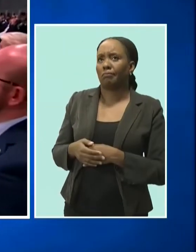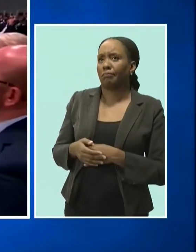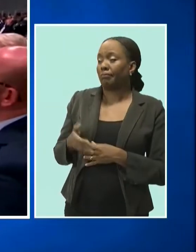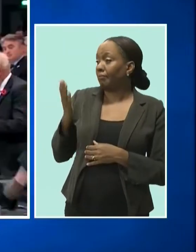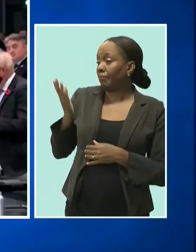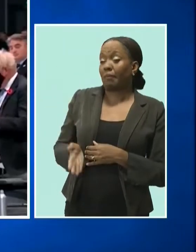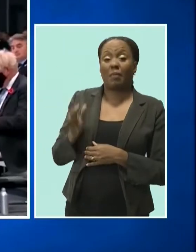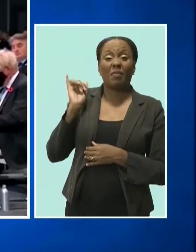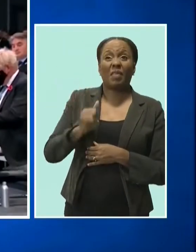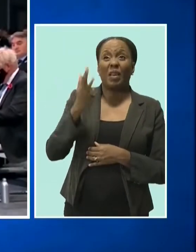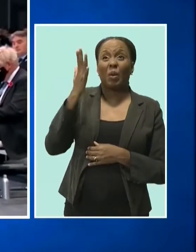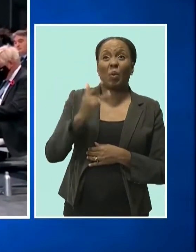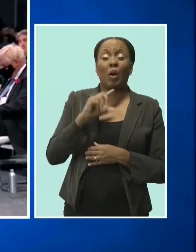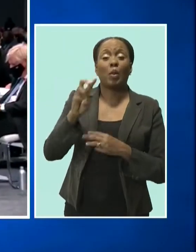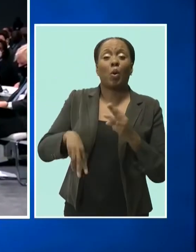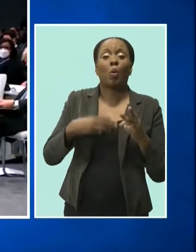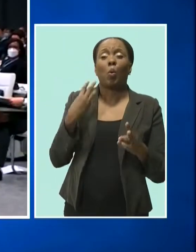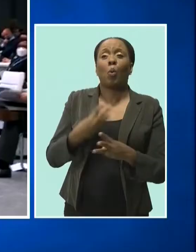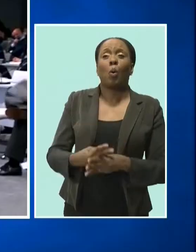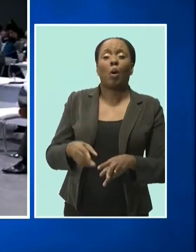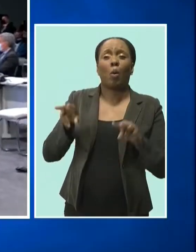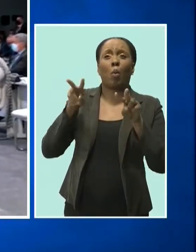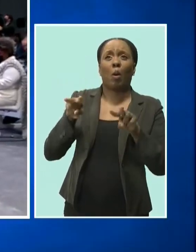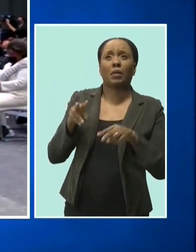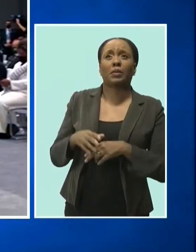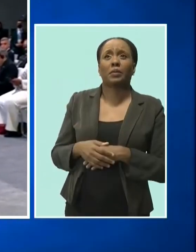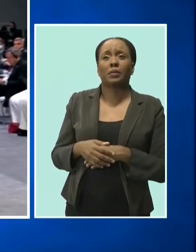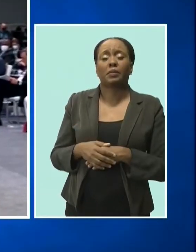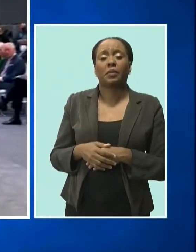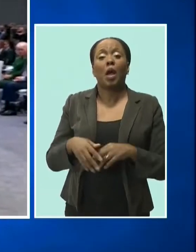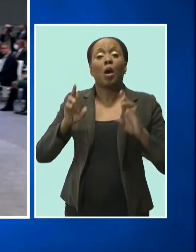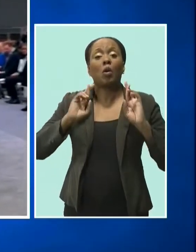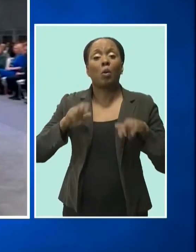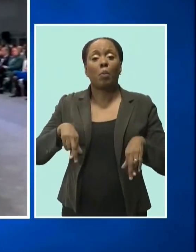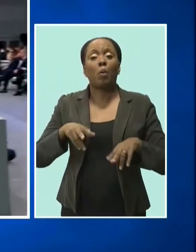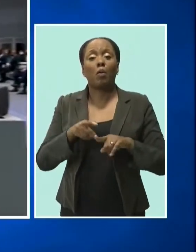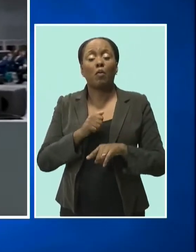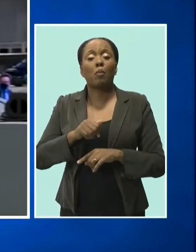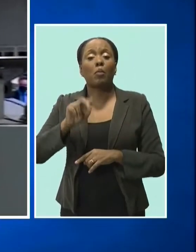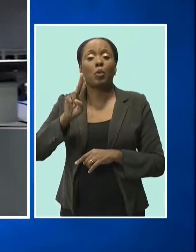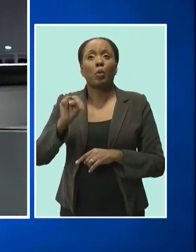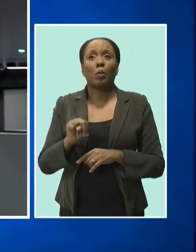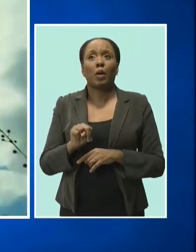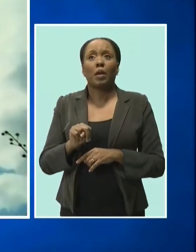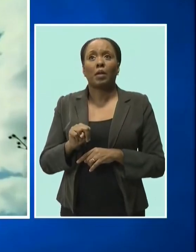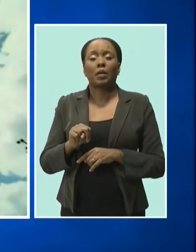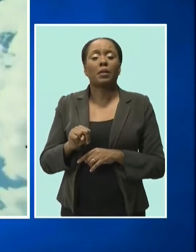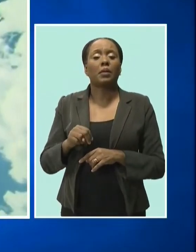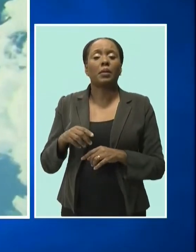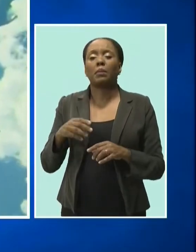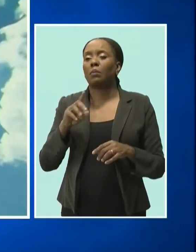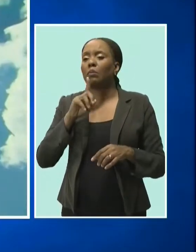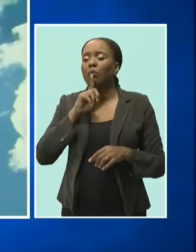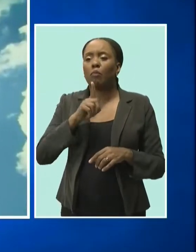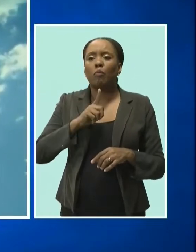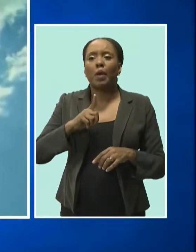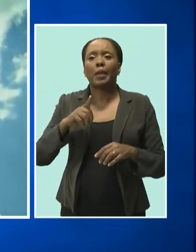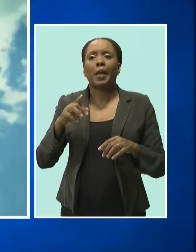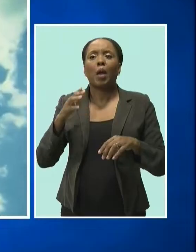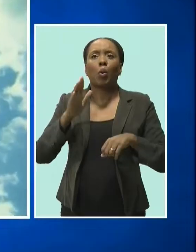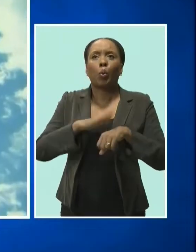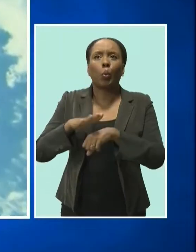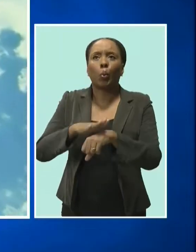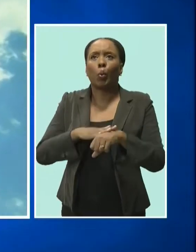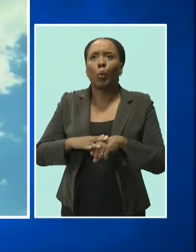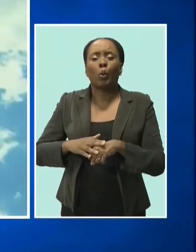looking to you. A report published by the UN in August called a code red for humanity, showing the world is warming faster